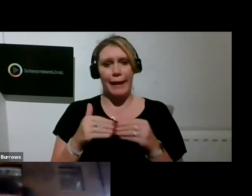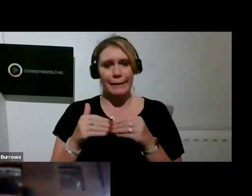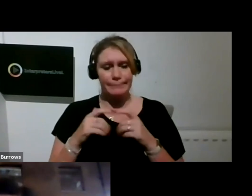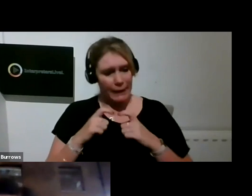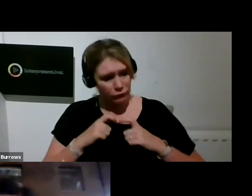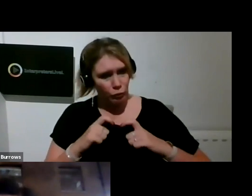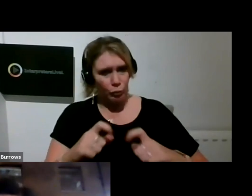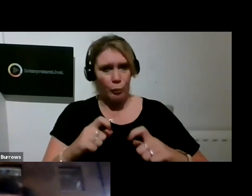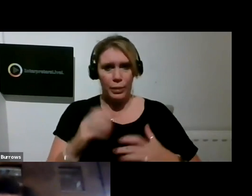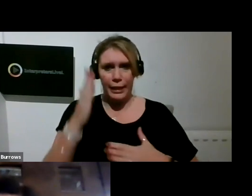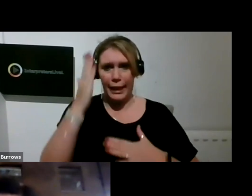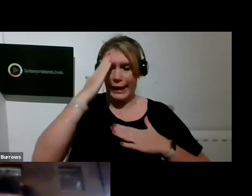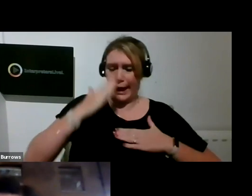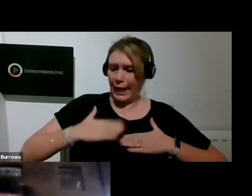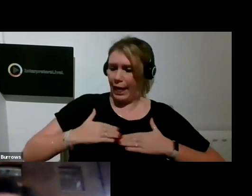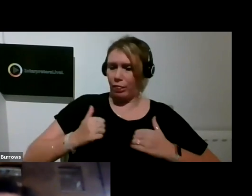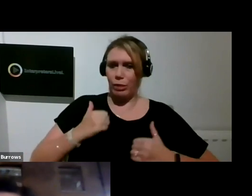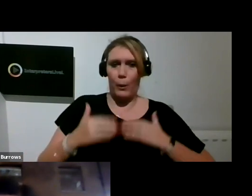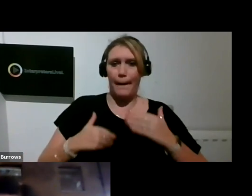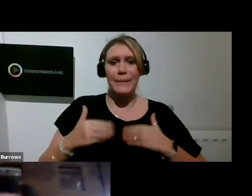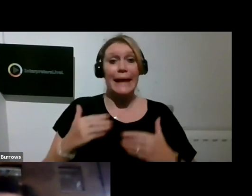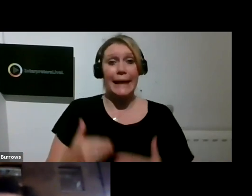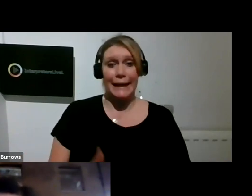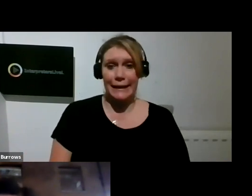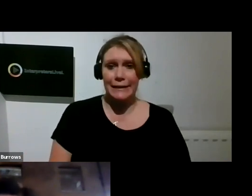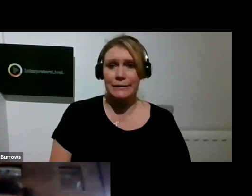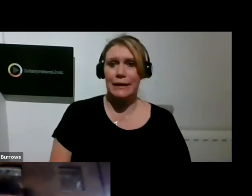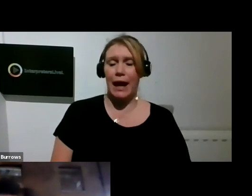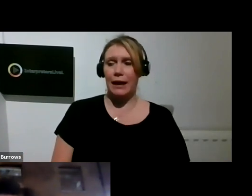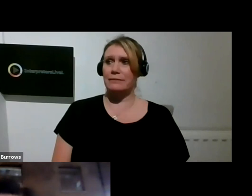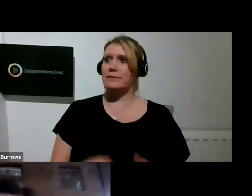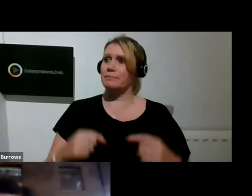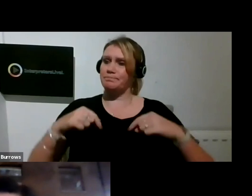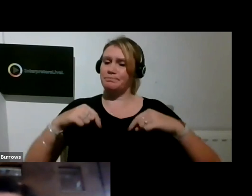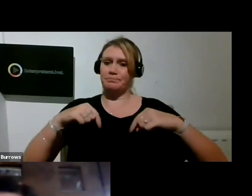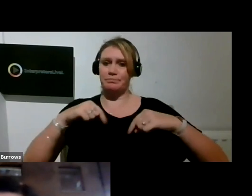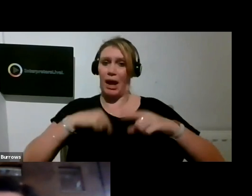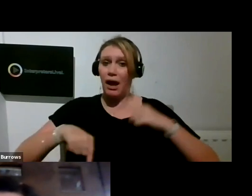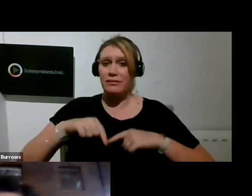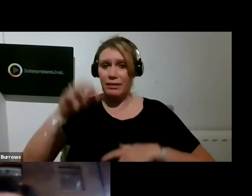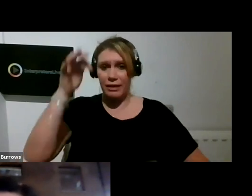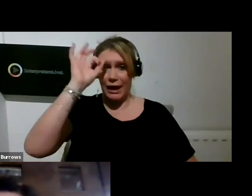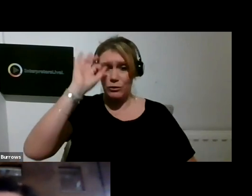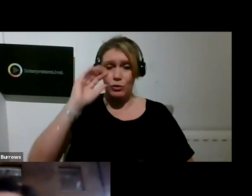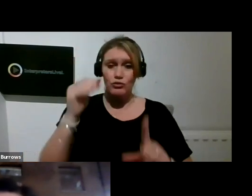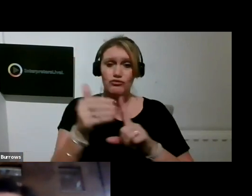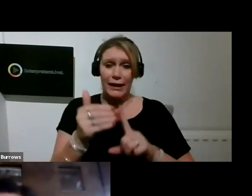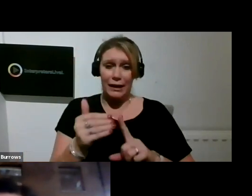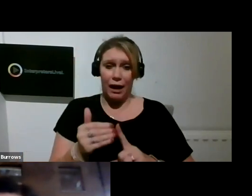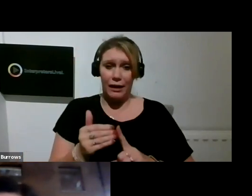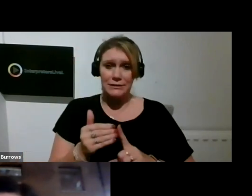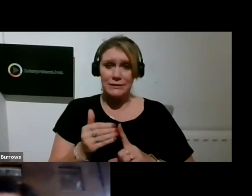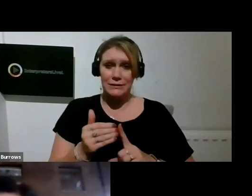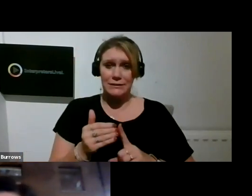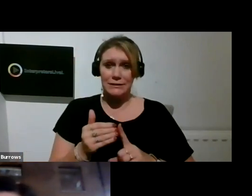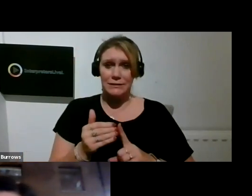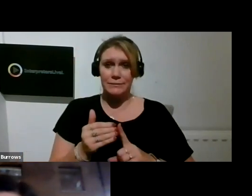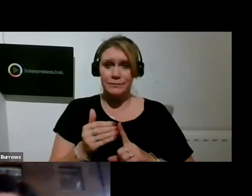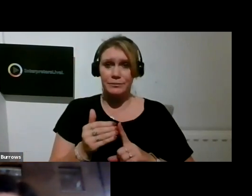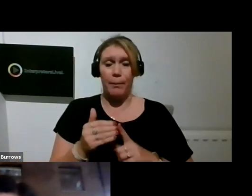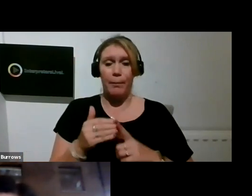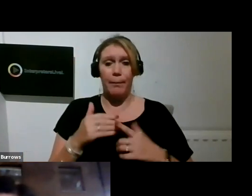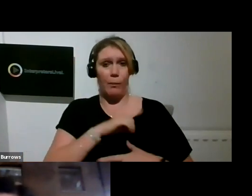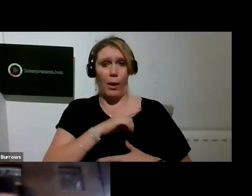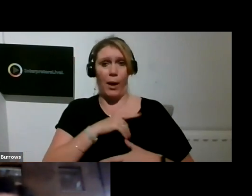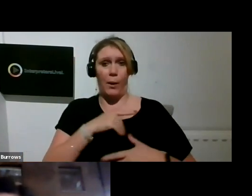we here at the council very much recognise because we've anchored our recovery and reorientation strategy here